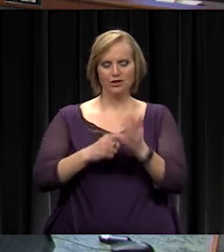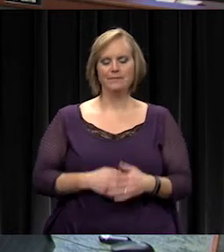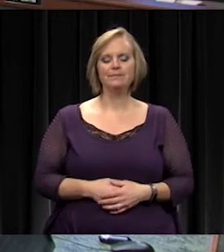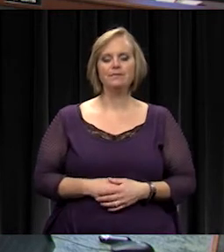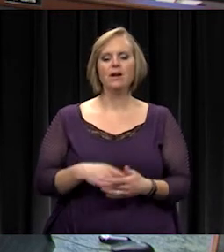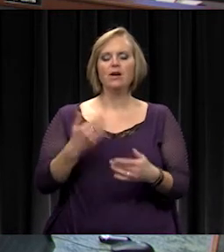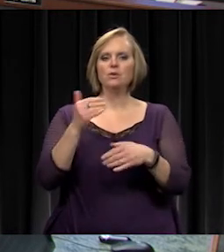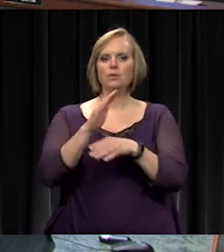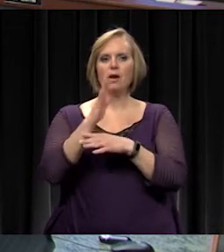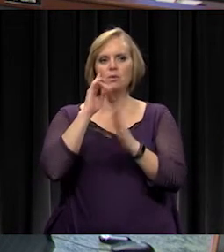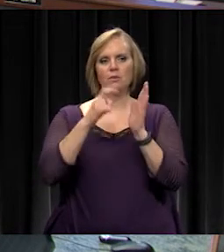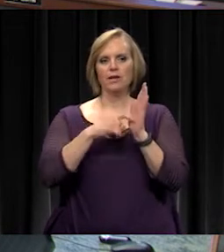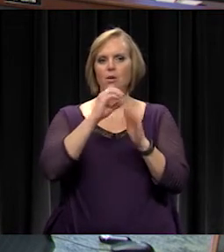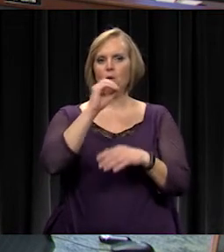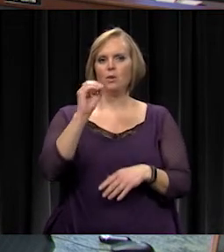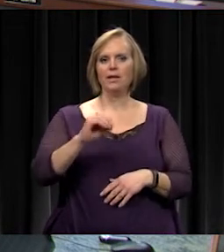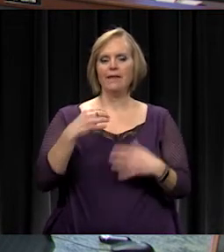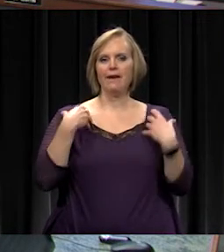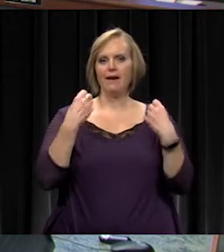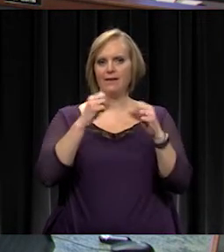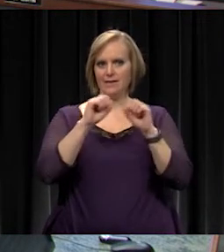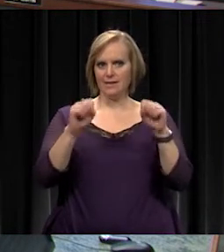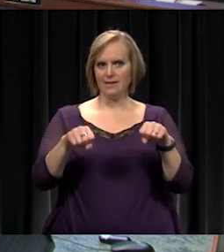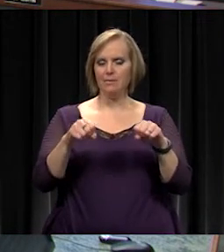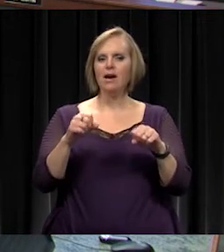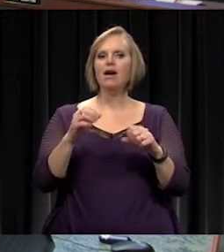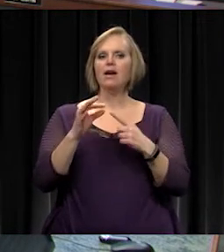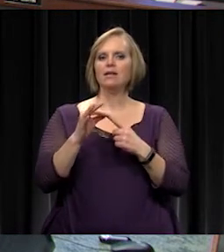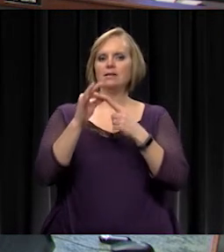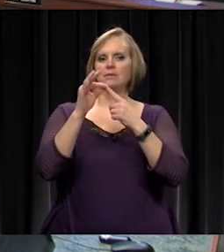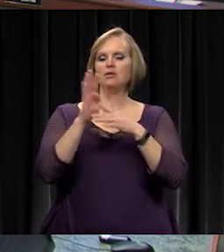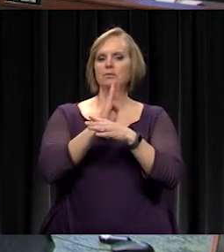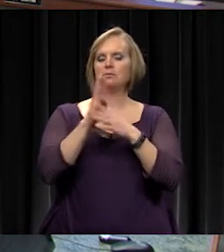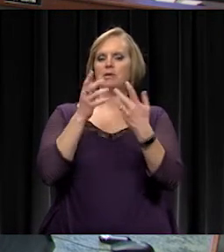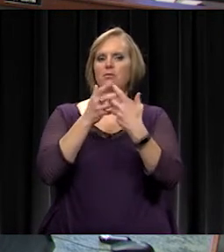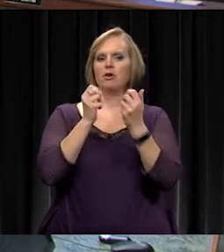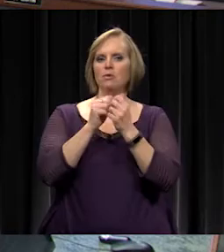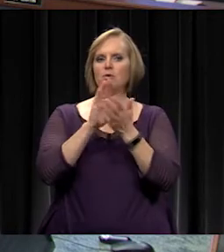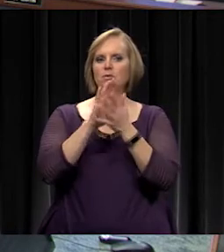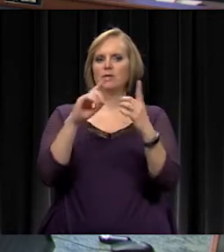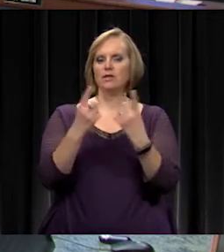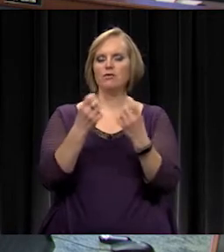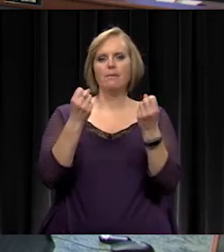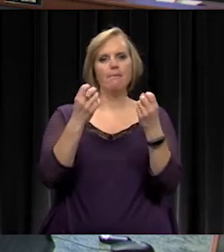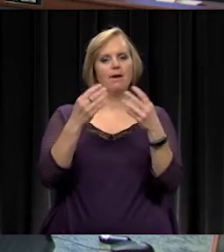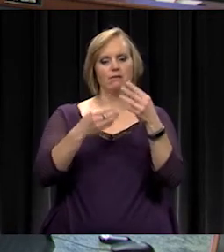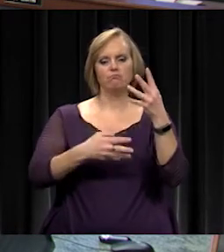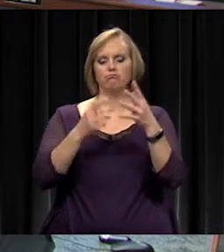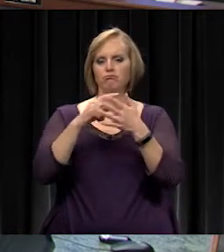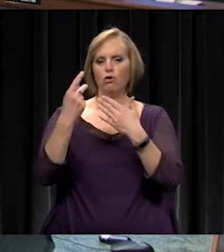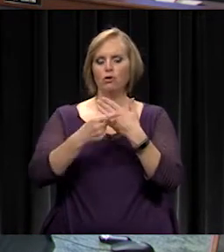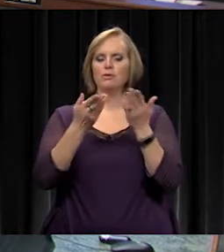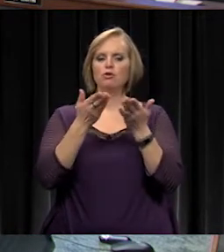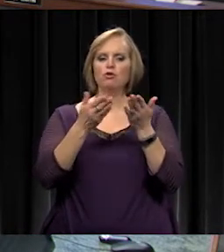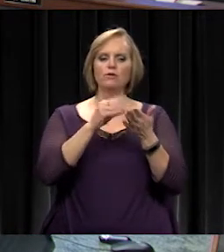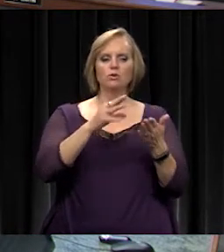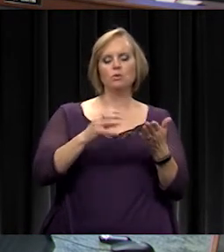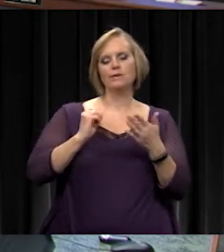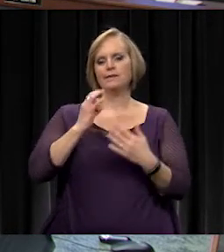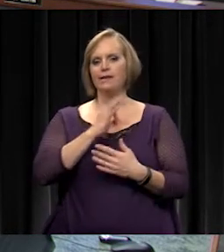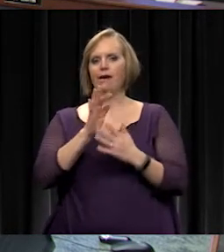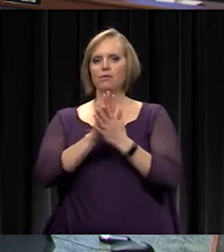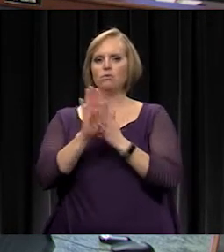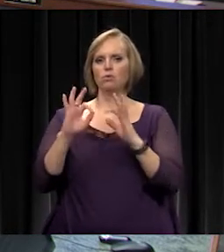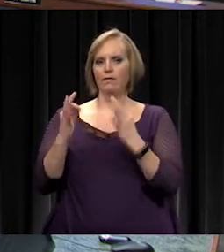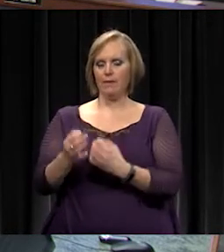Tonight, we'll be recognizing the Olathe Health System, a premier business partner with the school district through numerous programs that serve students, staff, and school families.